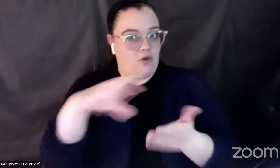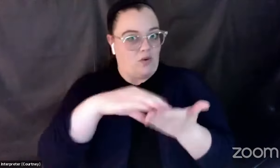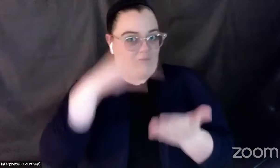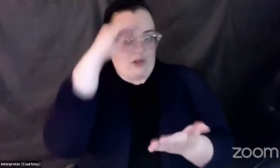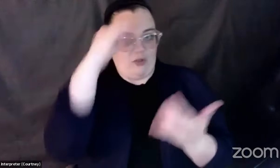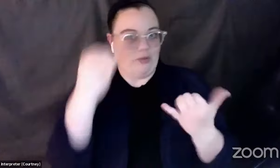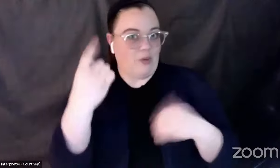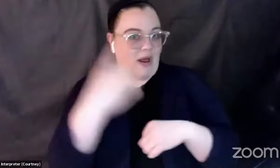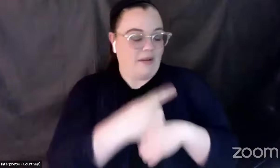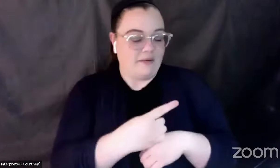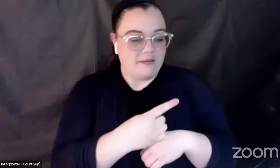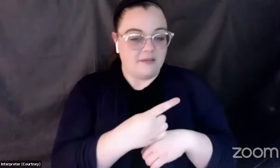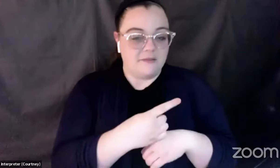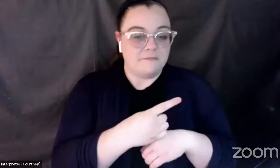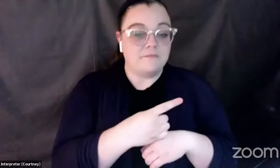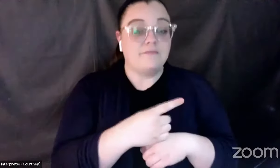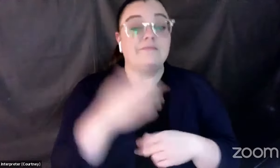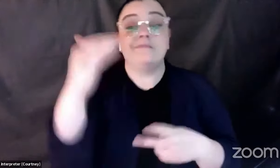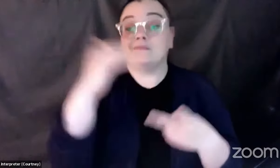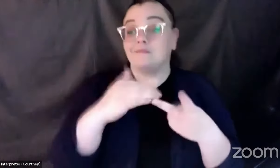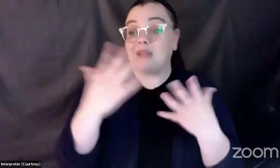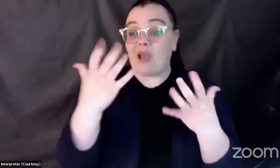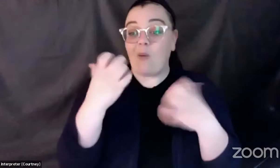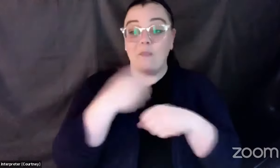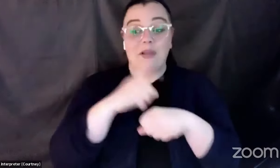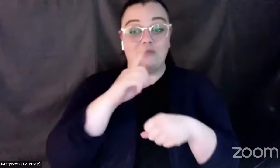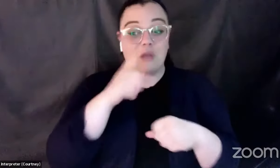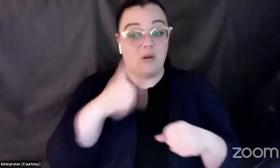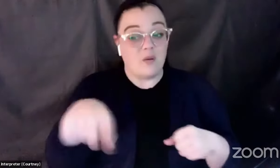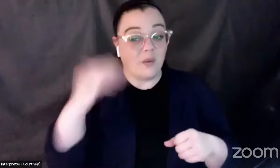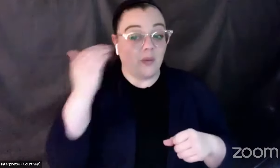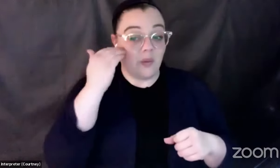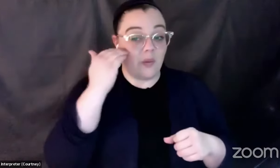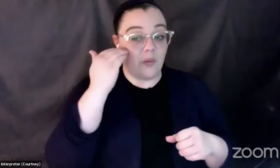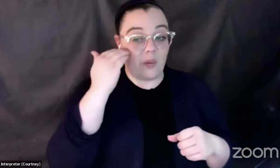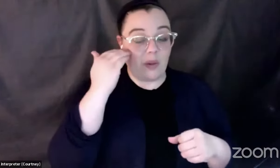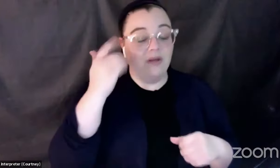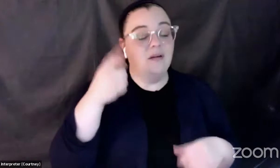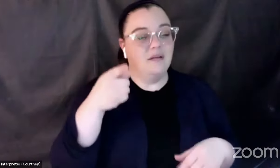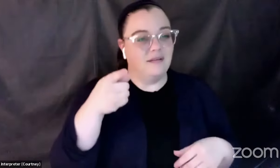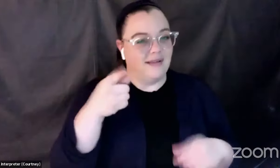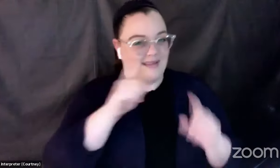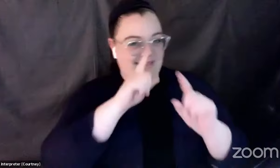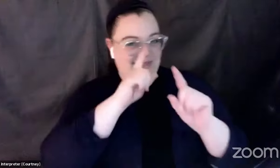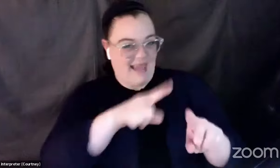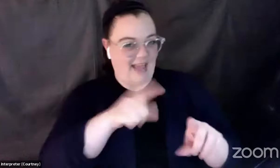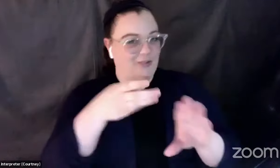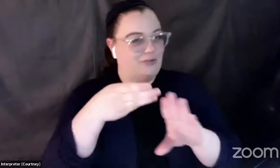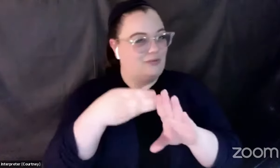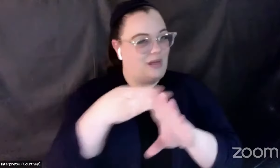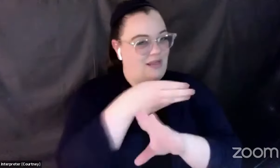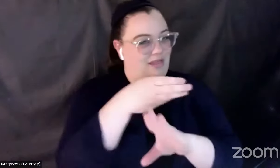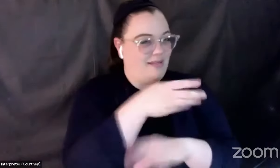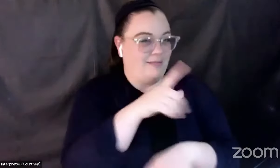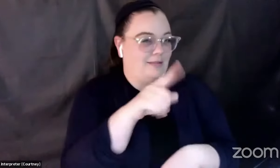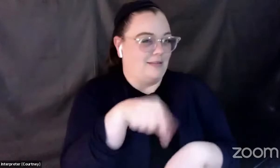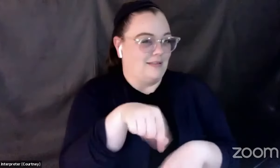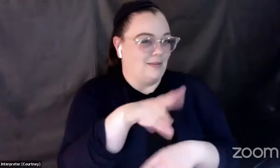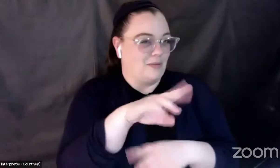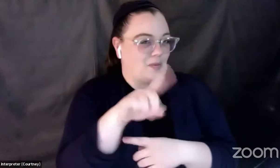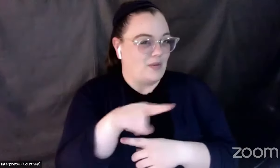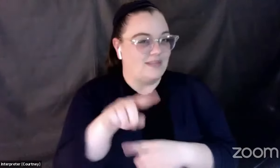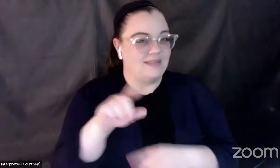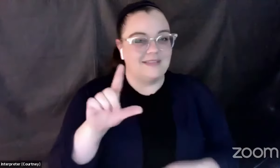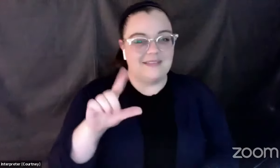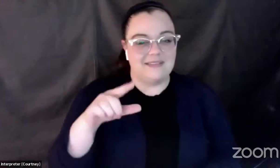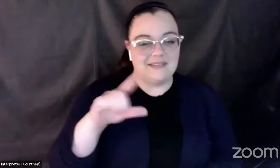I also want to make sure everyone knew that the answer to what was the